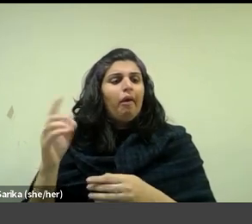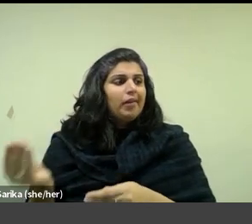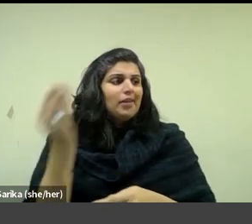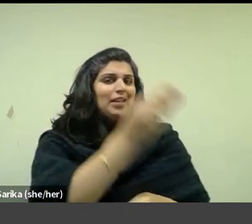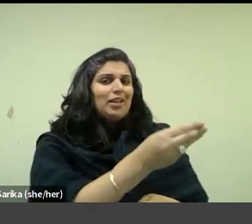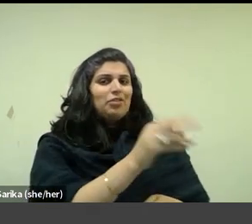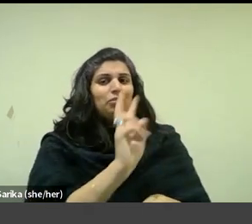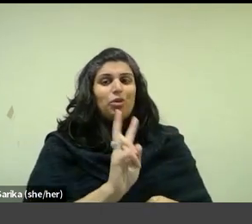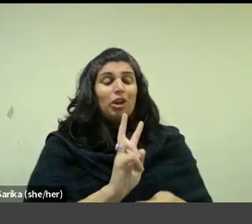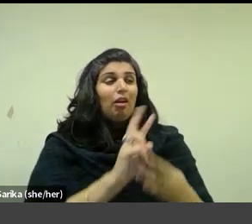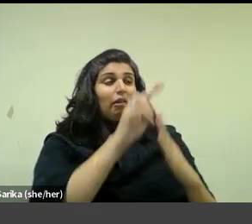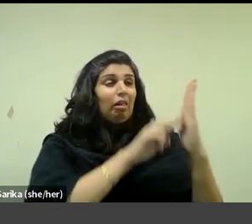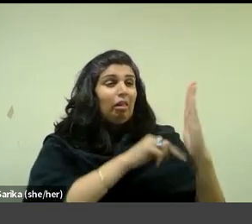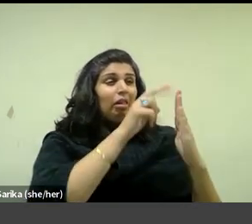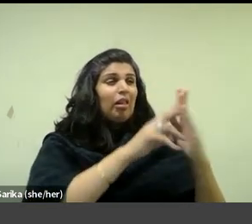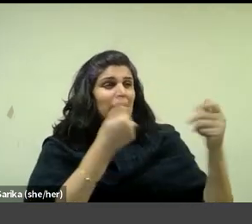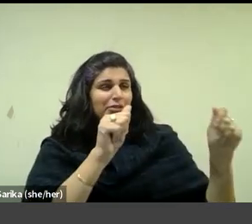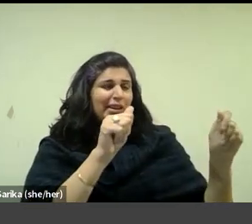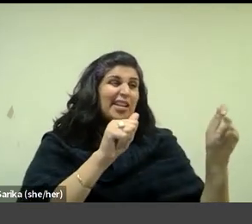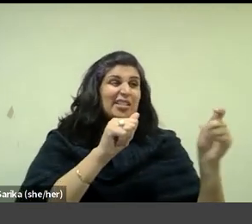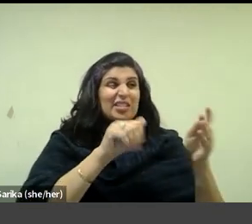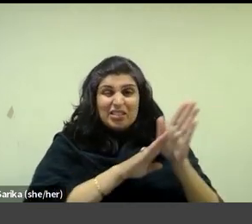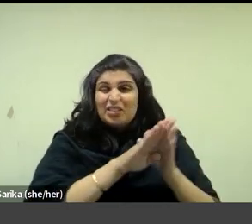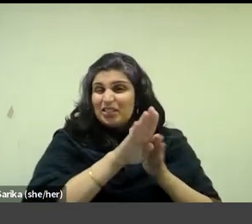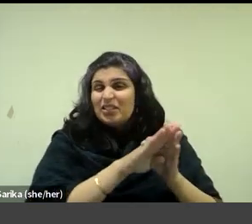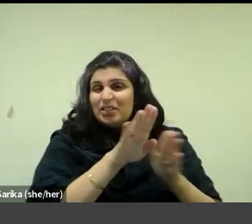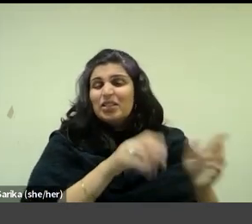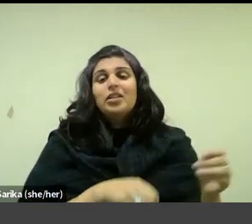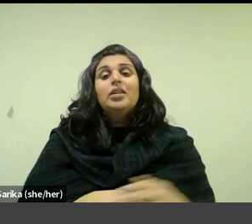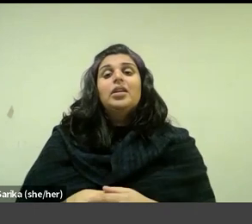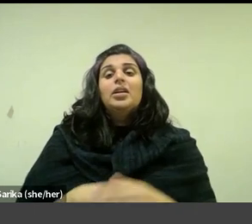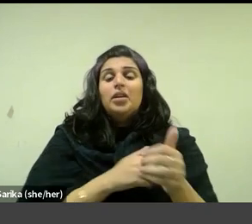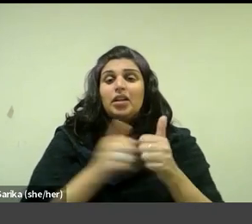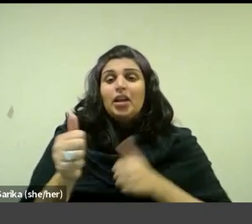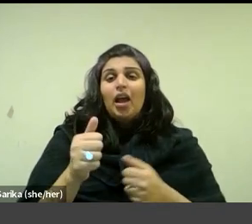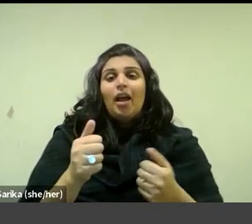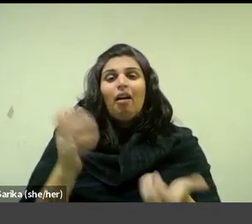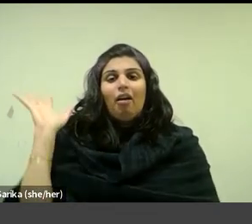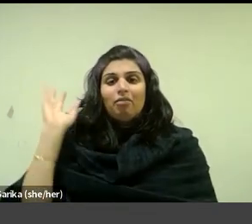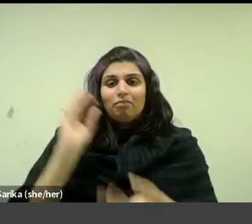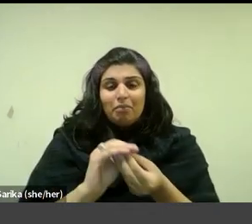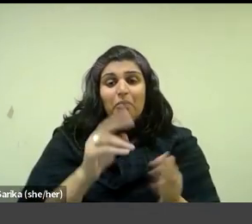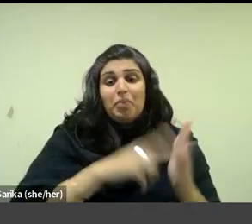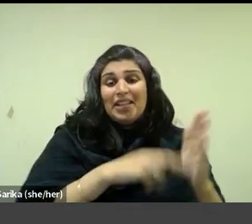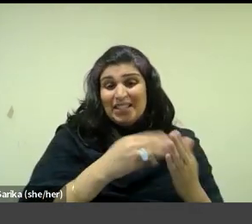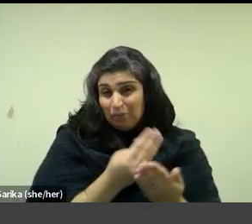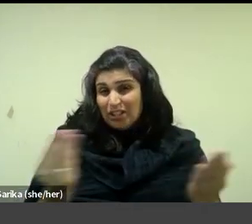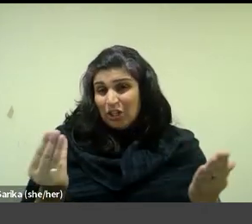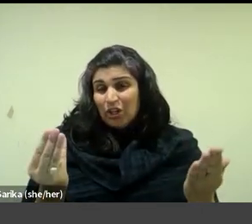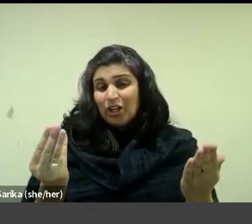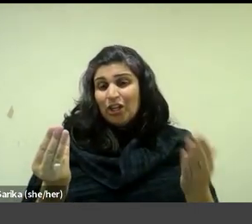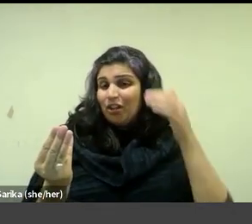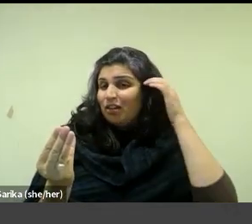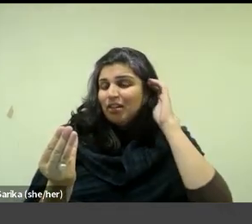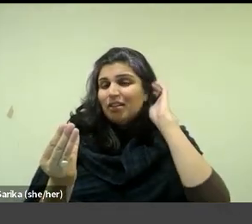alternative to a canvas support. Beyond the supply of some painting materials, fragmentary